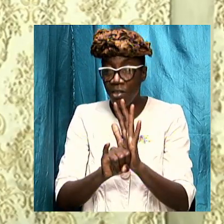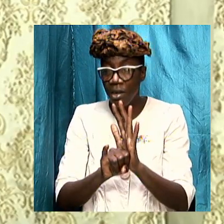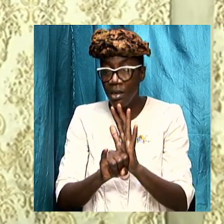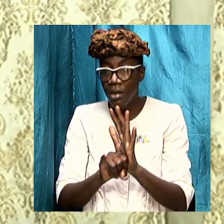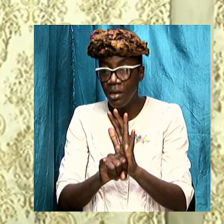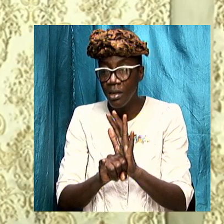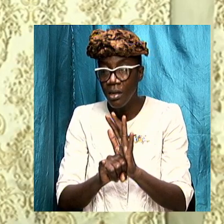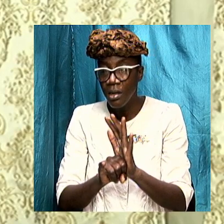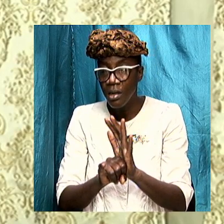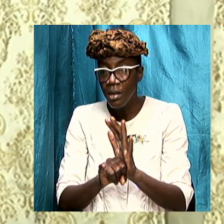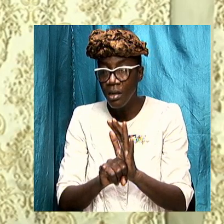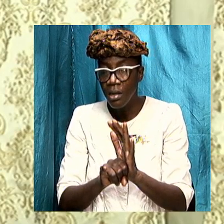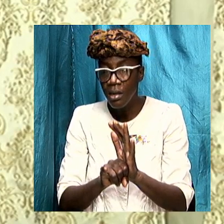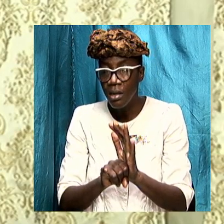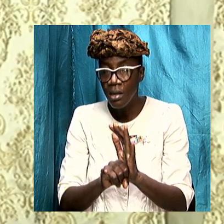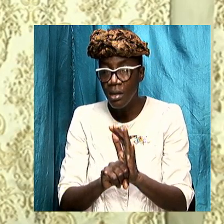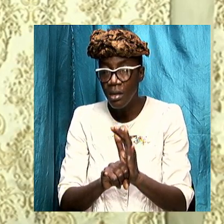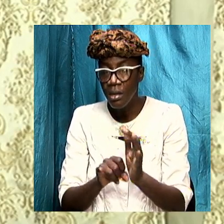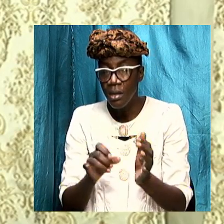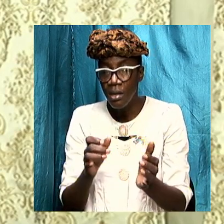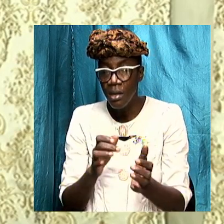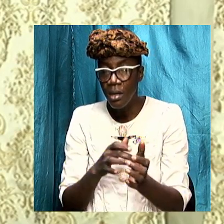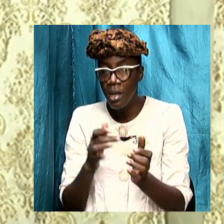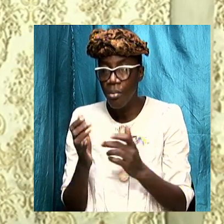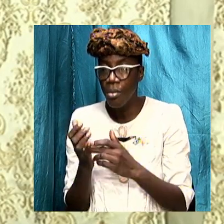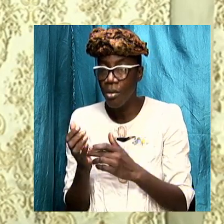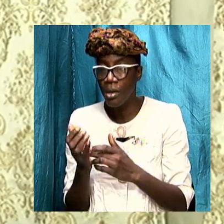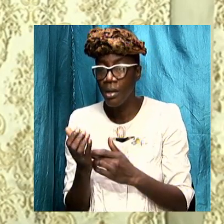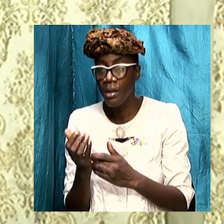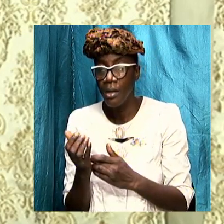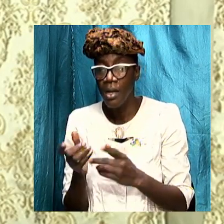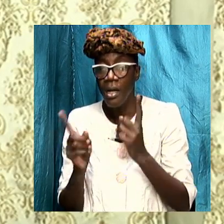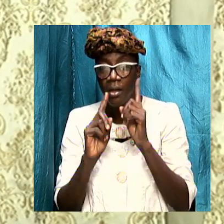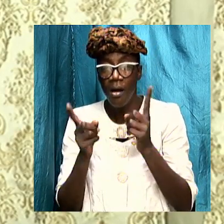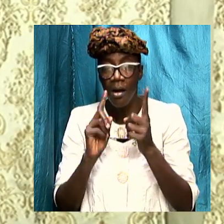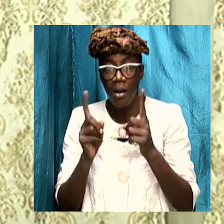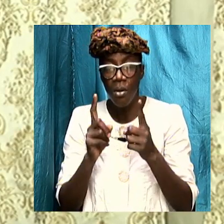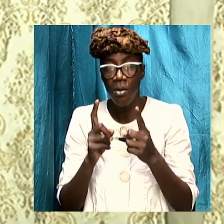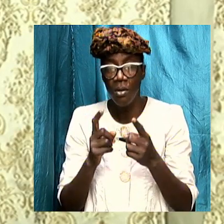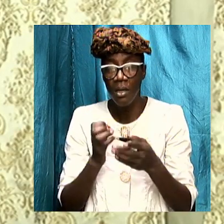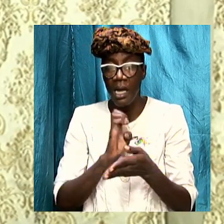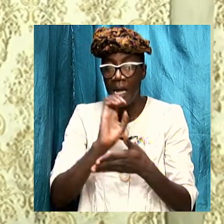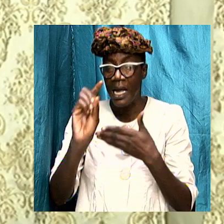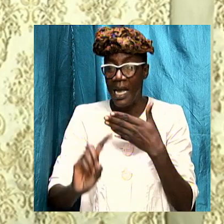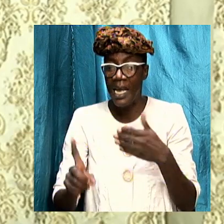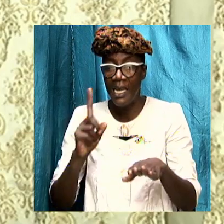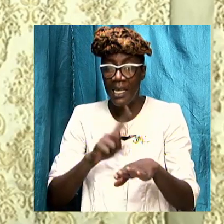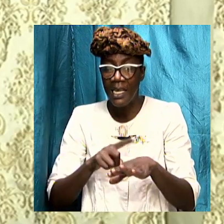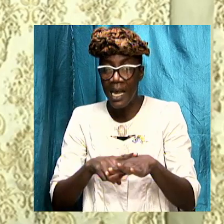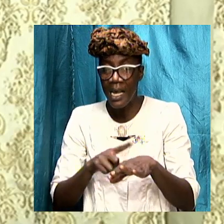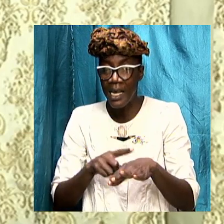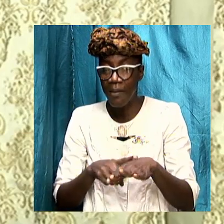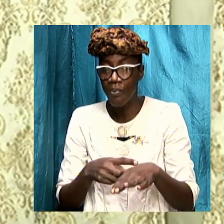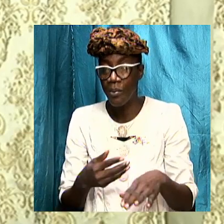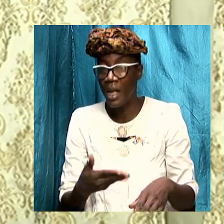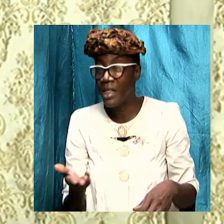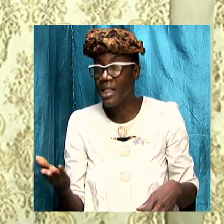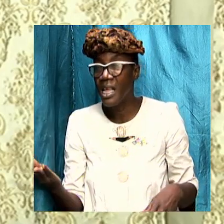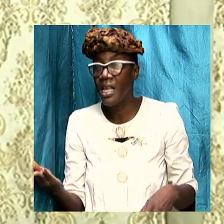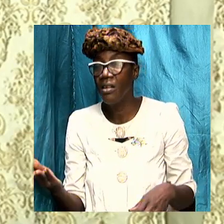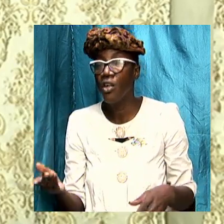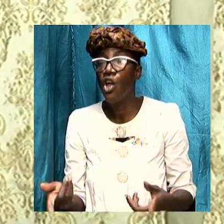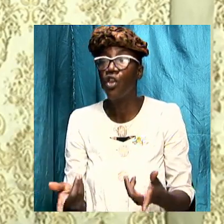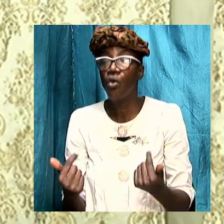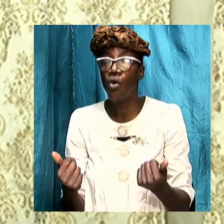called the apocalypse because it speaks about certain end time thing apocalyptic events that are to